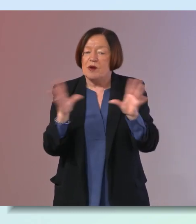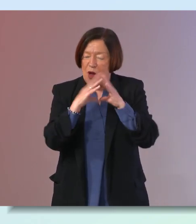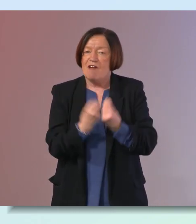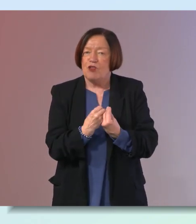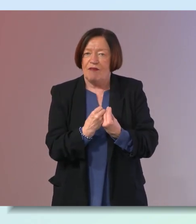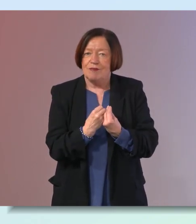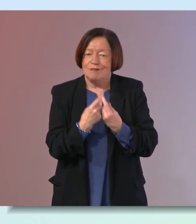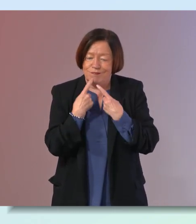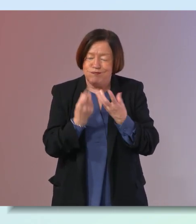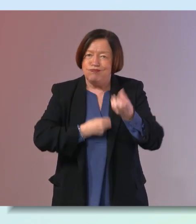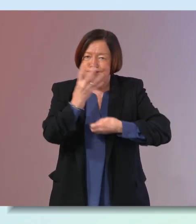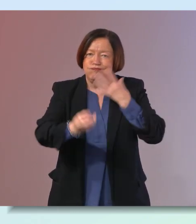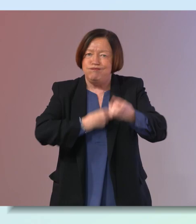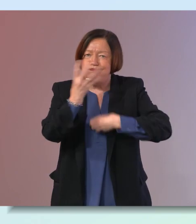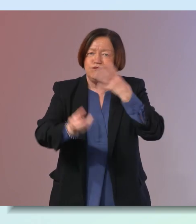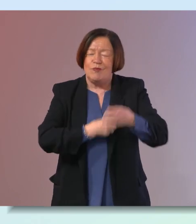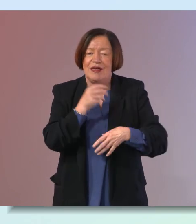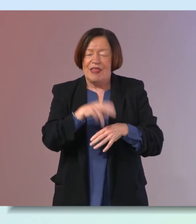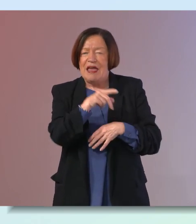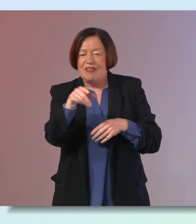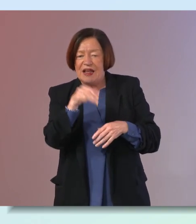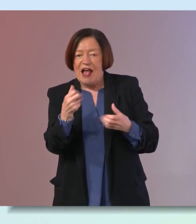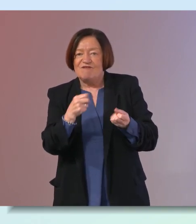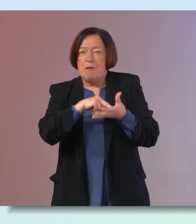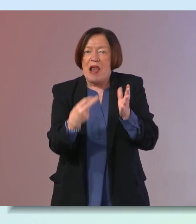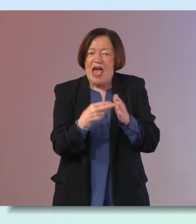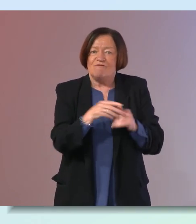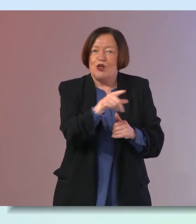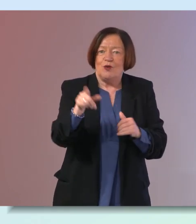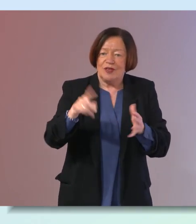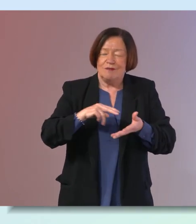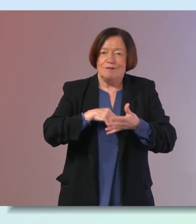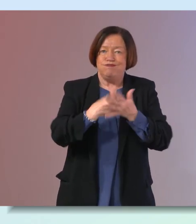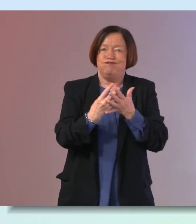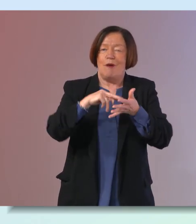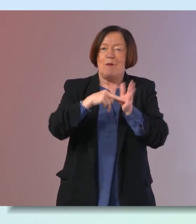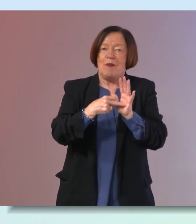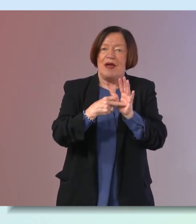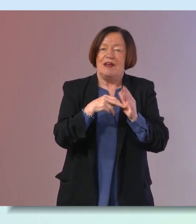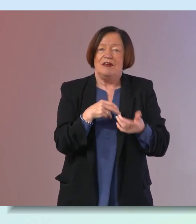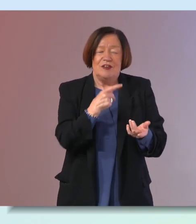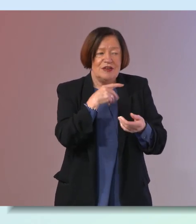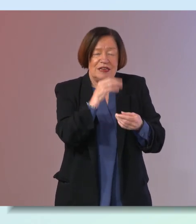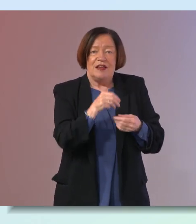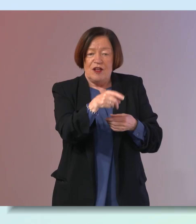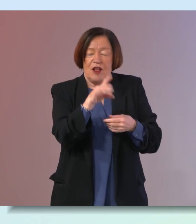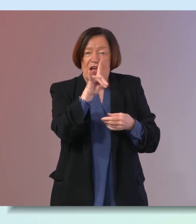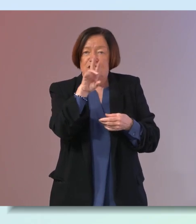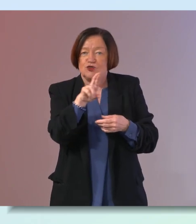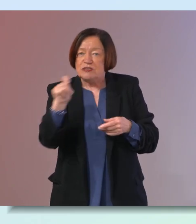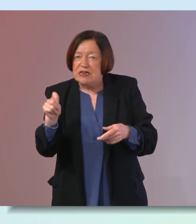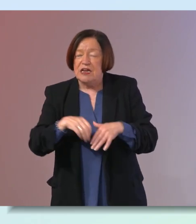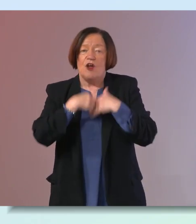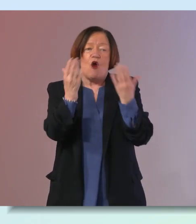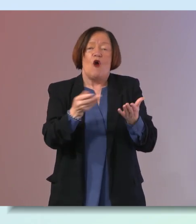and then they can maybe have a plan for you to take therapy as you said hormonal replacement therapy